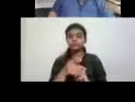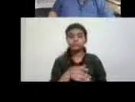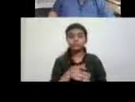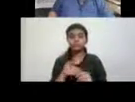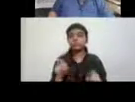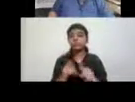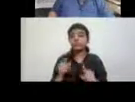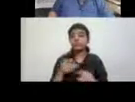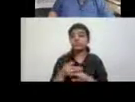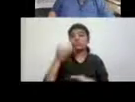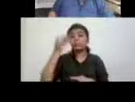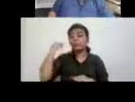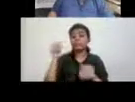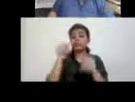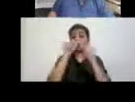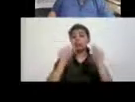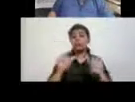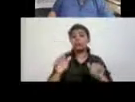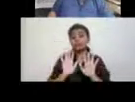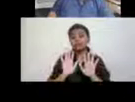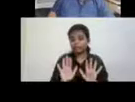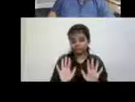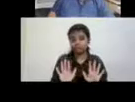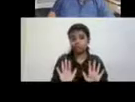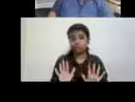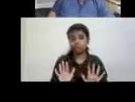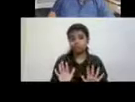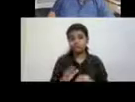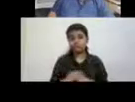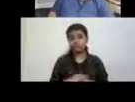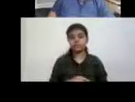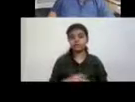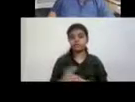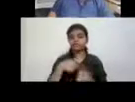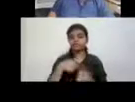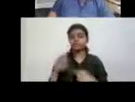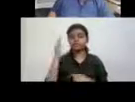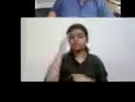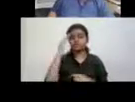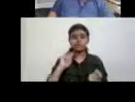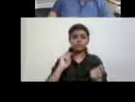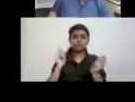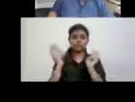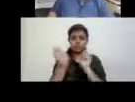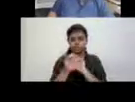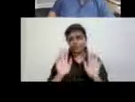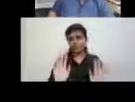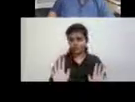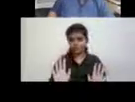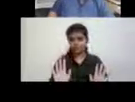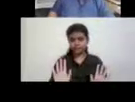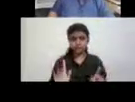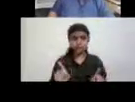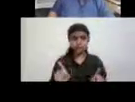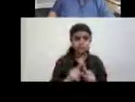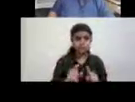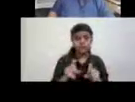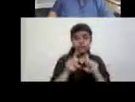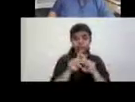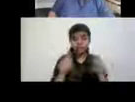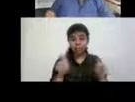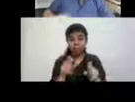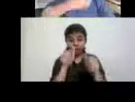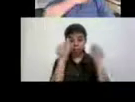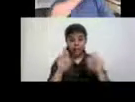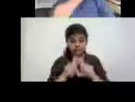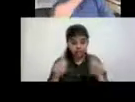the kind of the operative model at the moment. There's, there's been a, as you know, changes to this, the clarity of this model was very